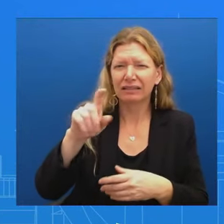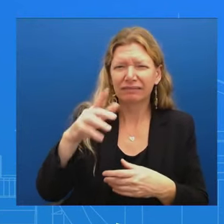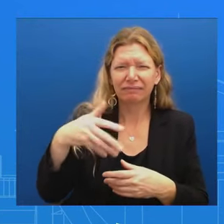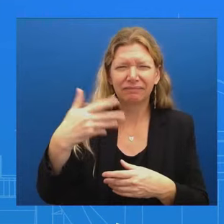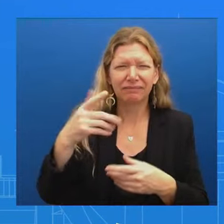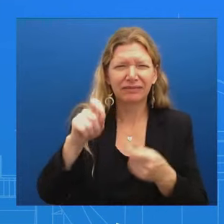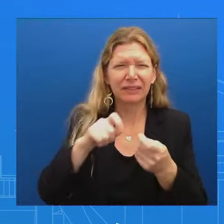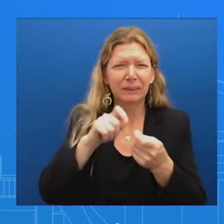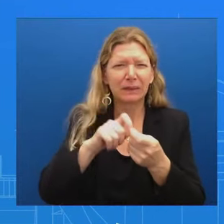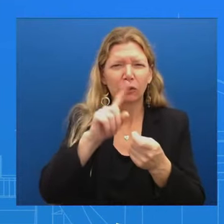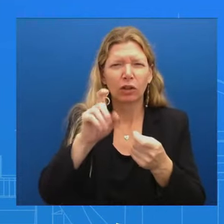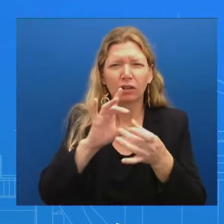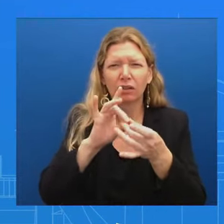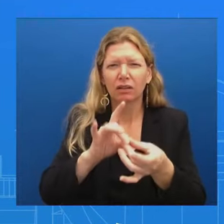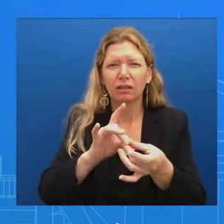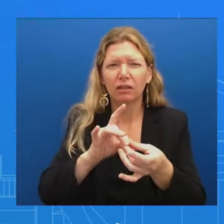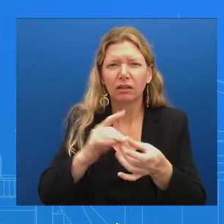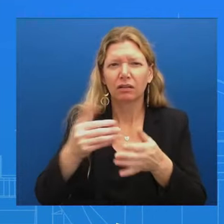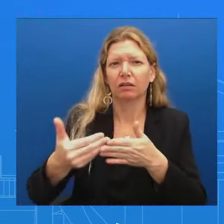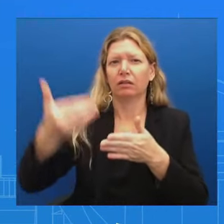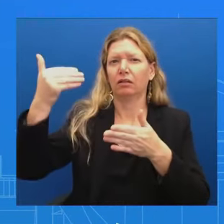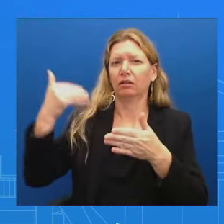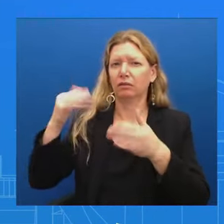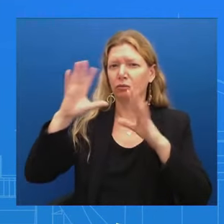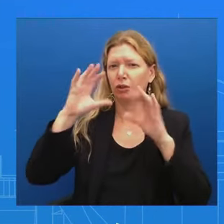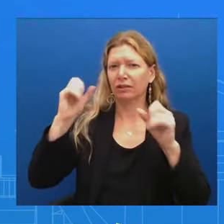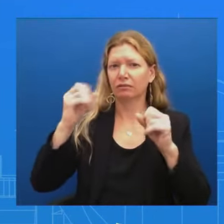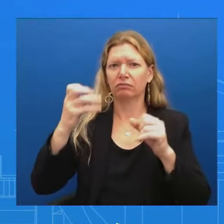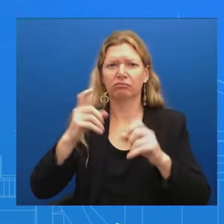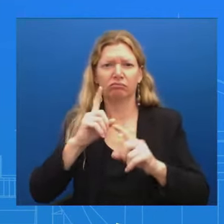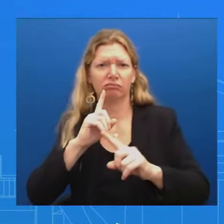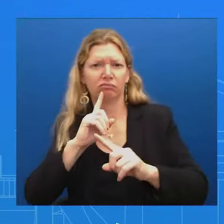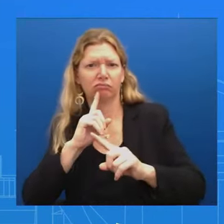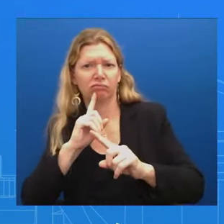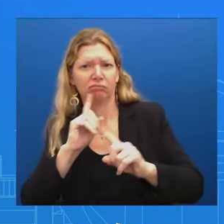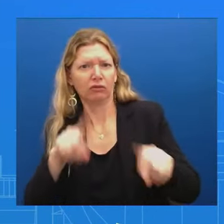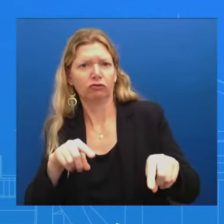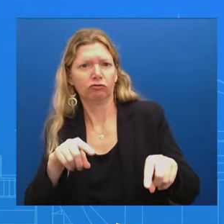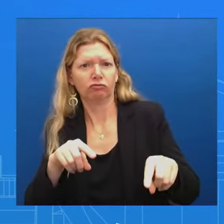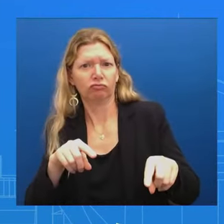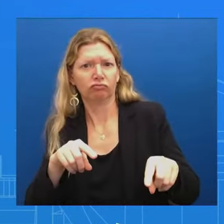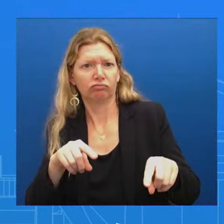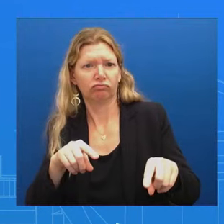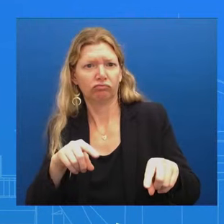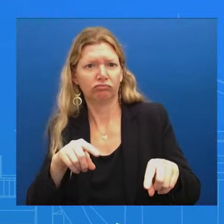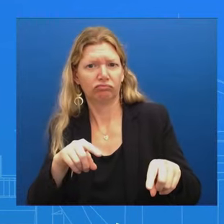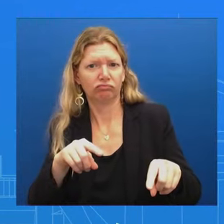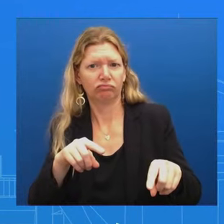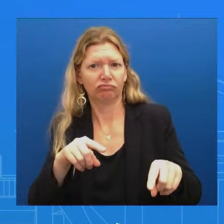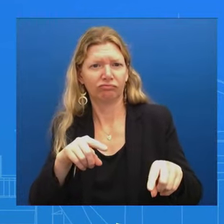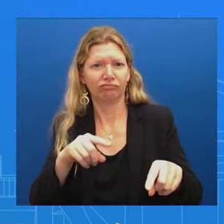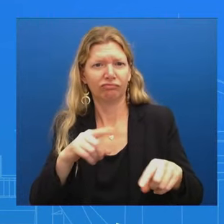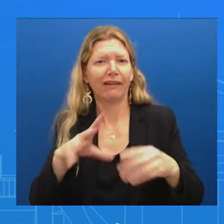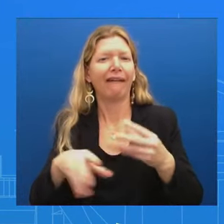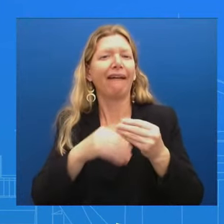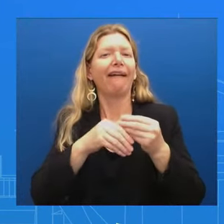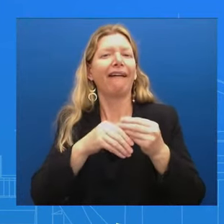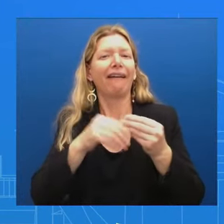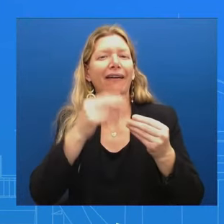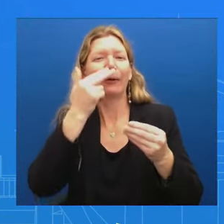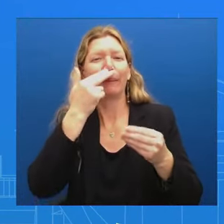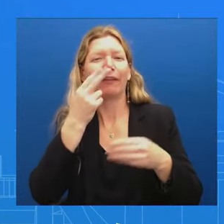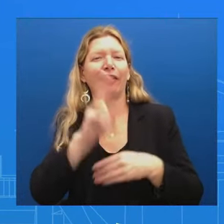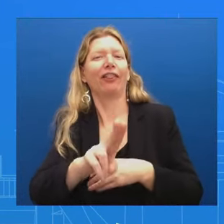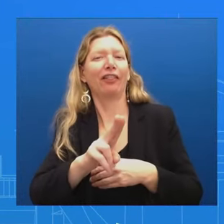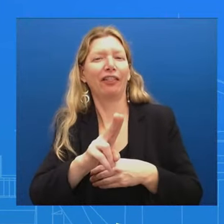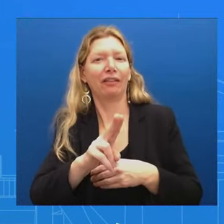And he answered that in a fun, sharp, you know, kind of way And that's him That is